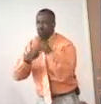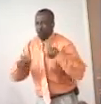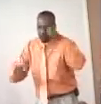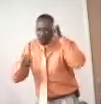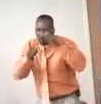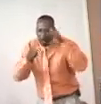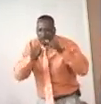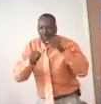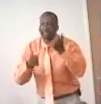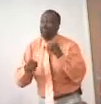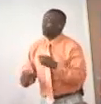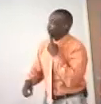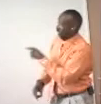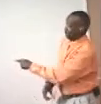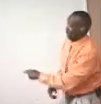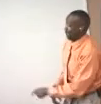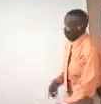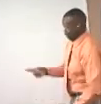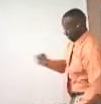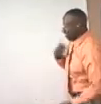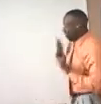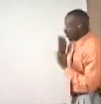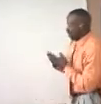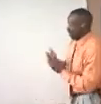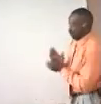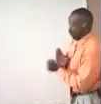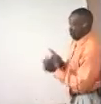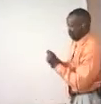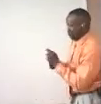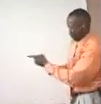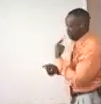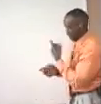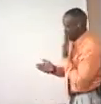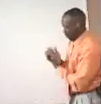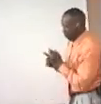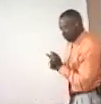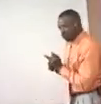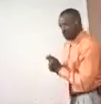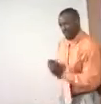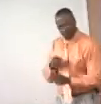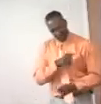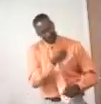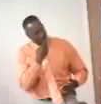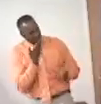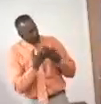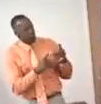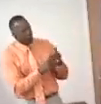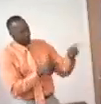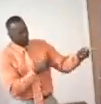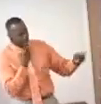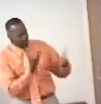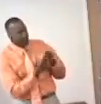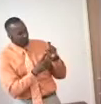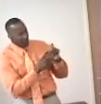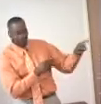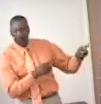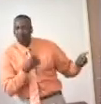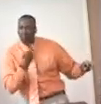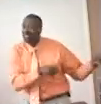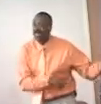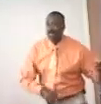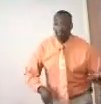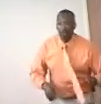memorization. Just look at your neighbor and say, you know, you got some word in you. You know, you got some word in you. You know, you got some word.